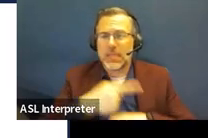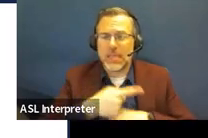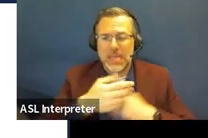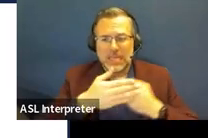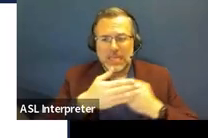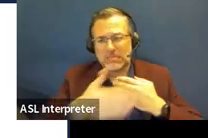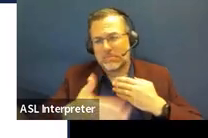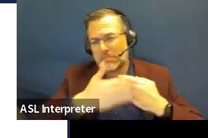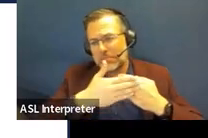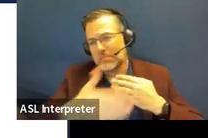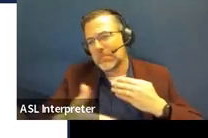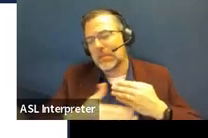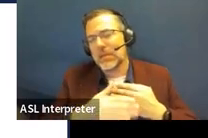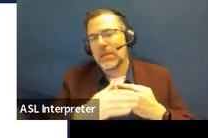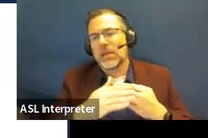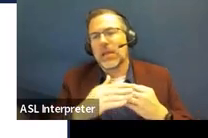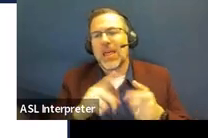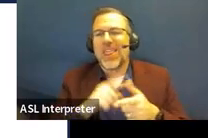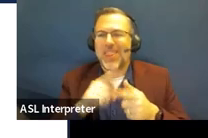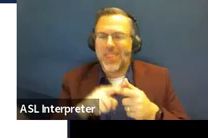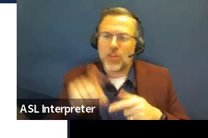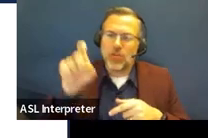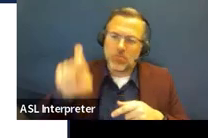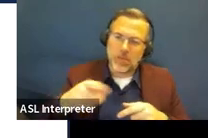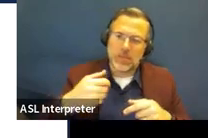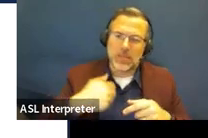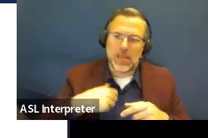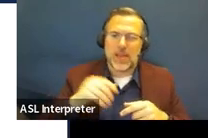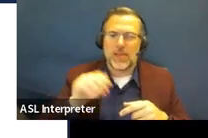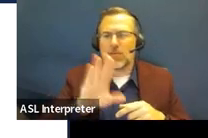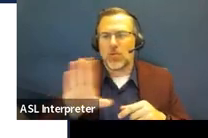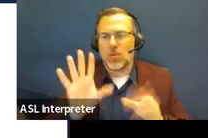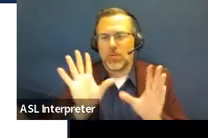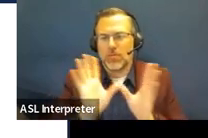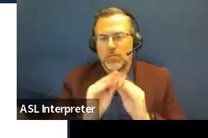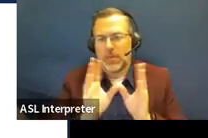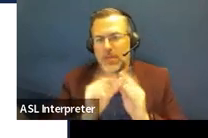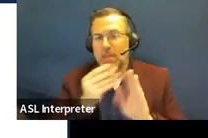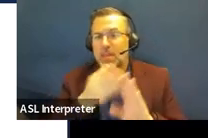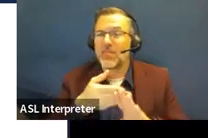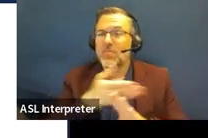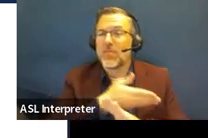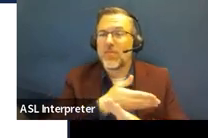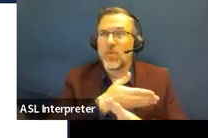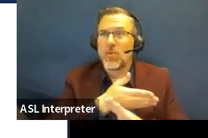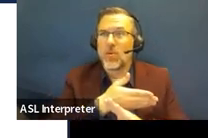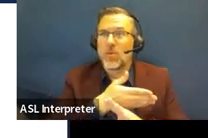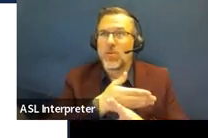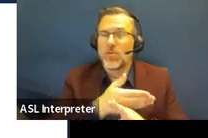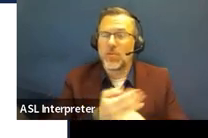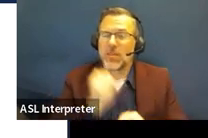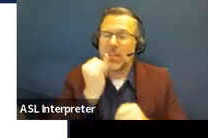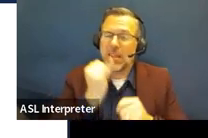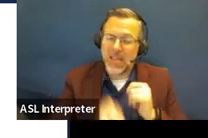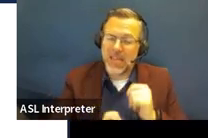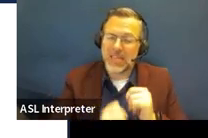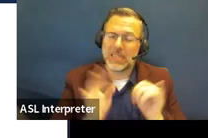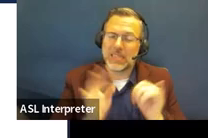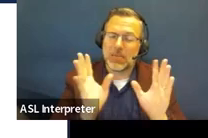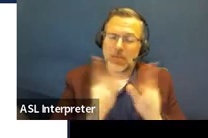however many days out, then you have to have your meeting before the last meeting, not before.